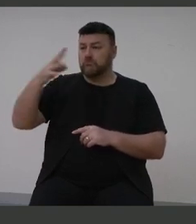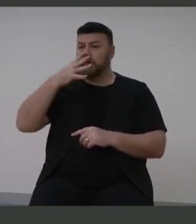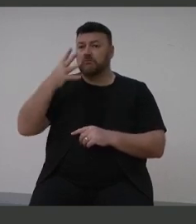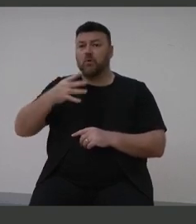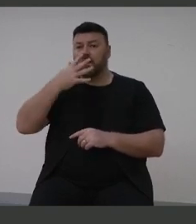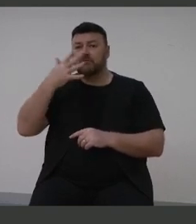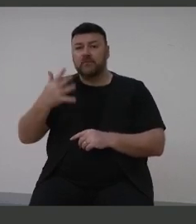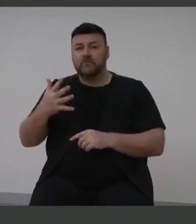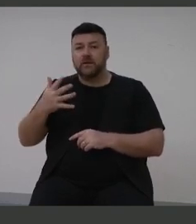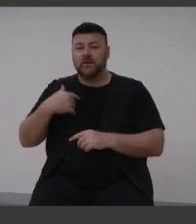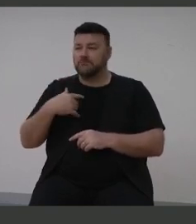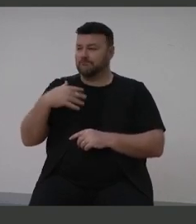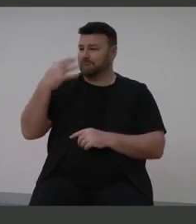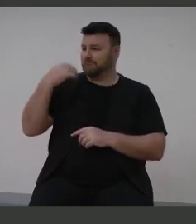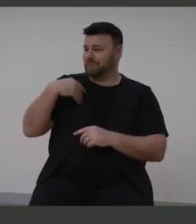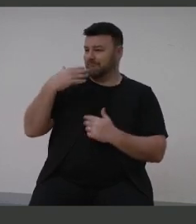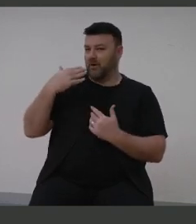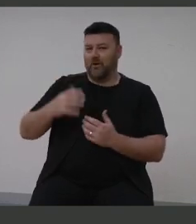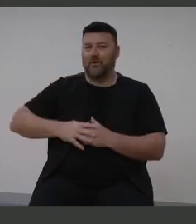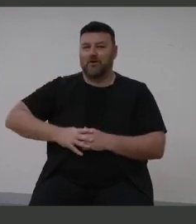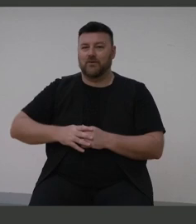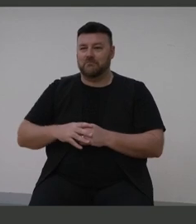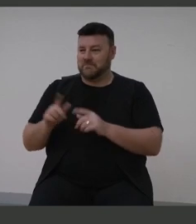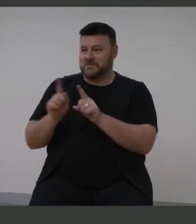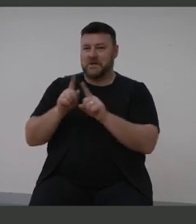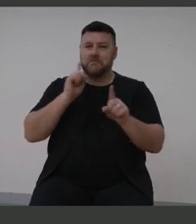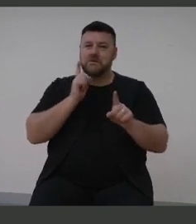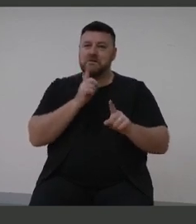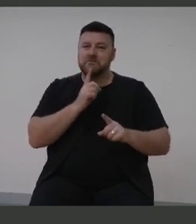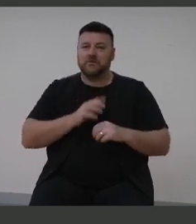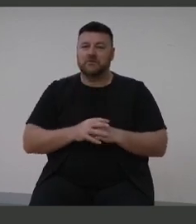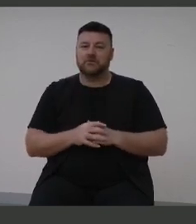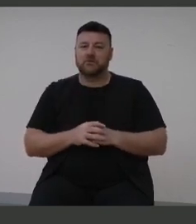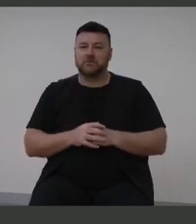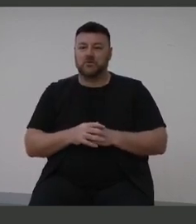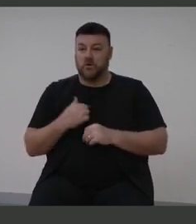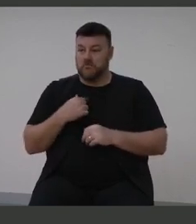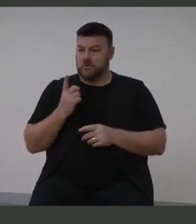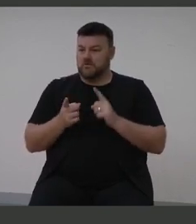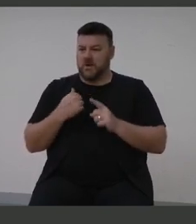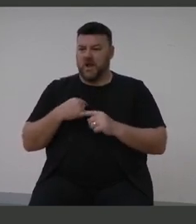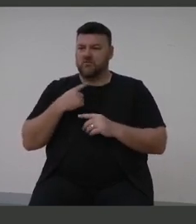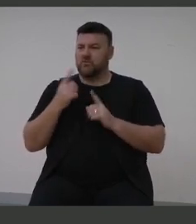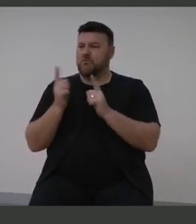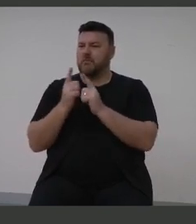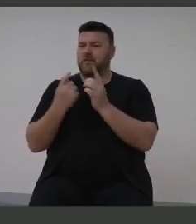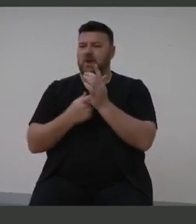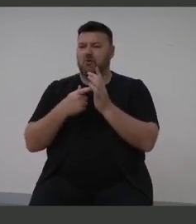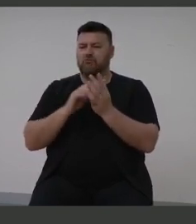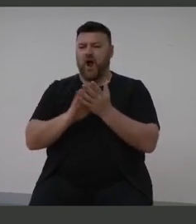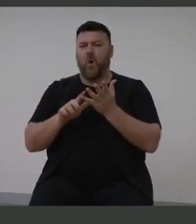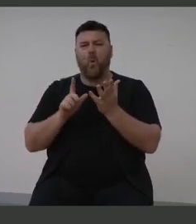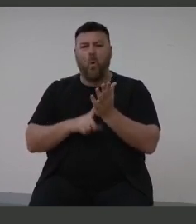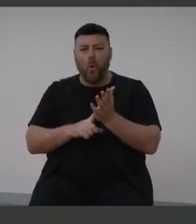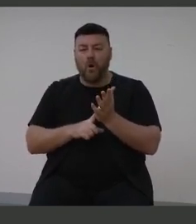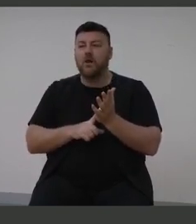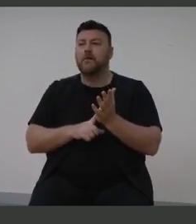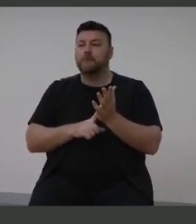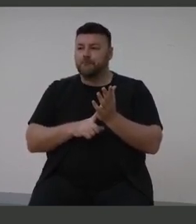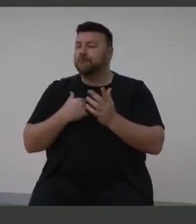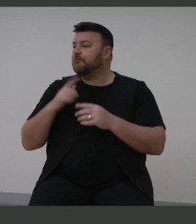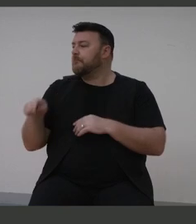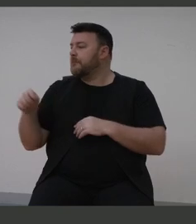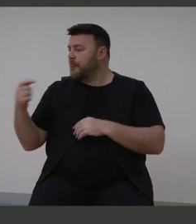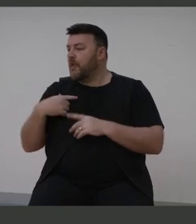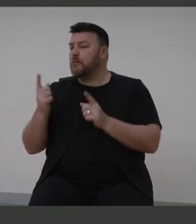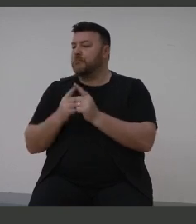age and you wouldn't even know. And I'm told I've got to meet Rahul. I'm looking for Rahul and he's standing next to me saying, oh, talking cricket. I'm saying, yeah, I'm going